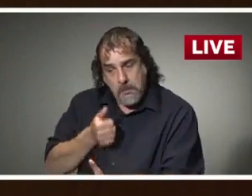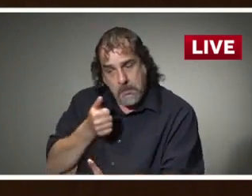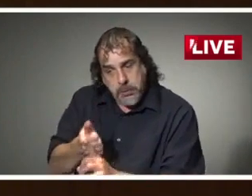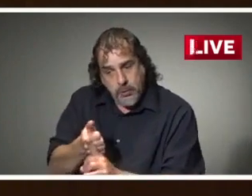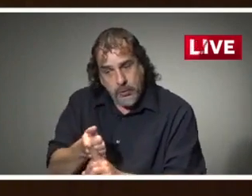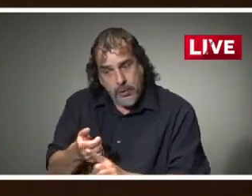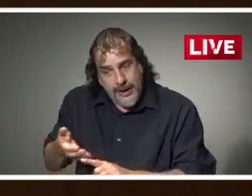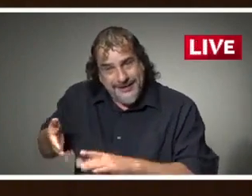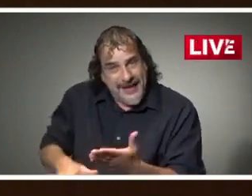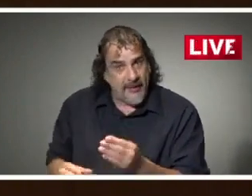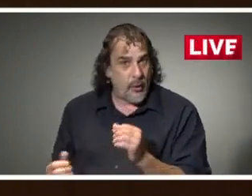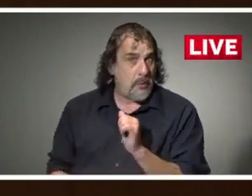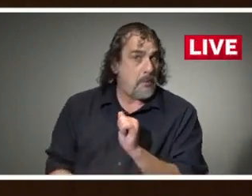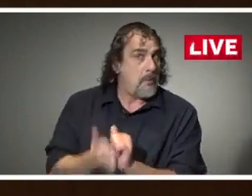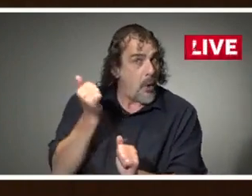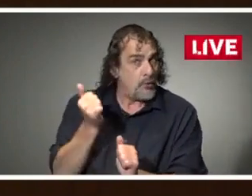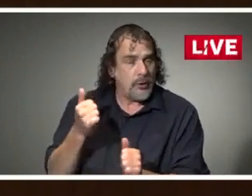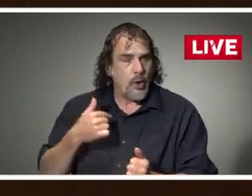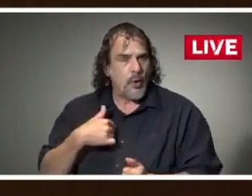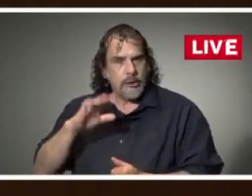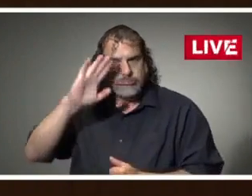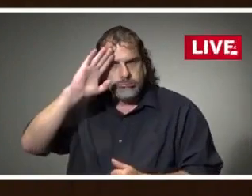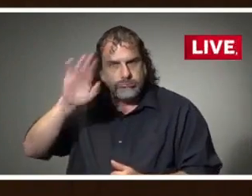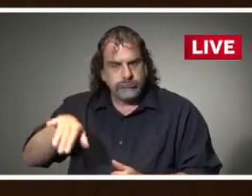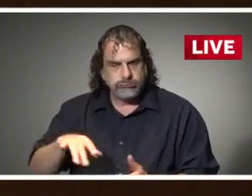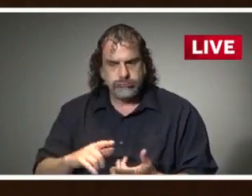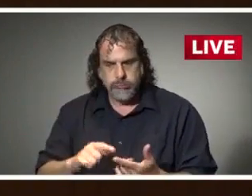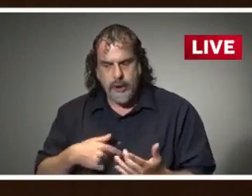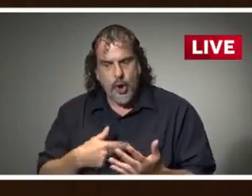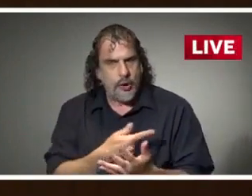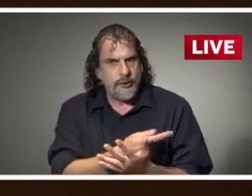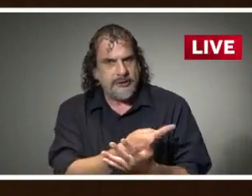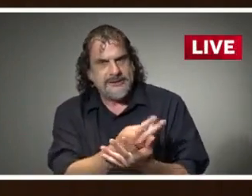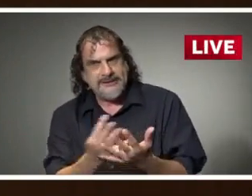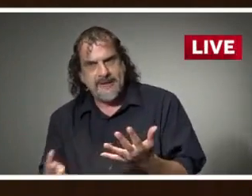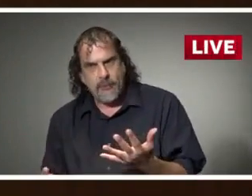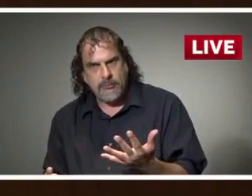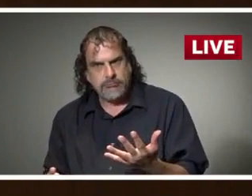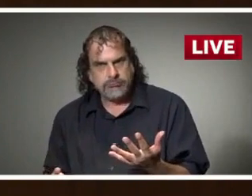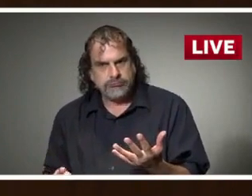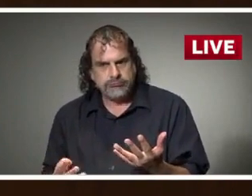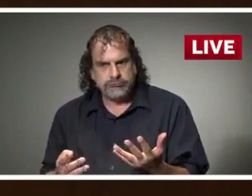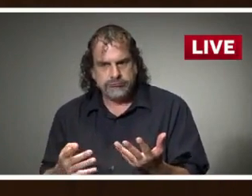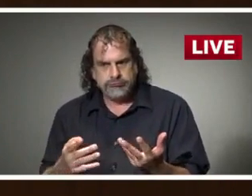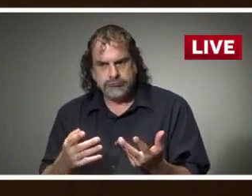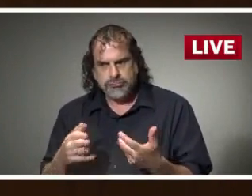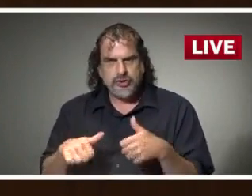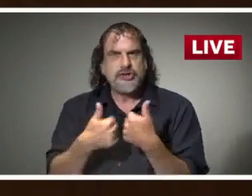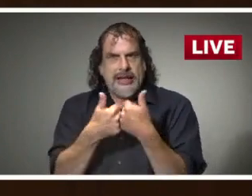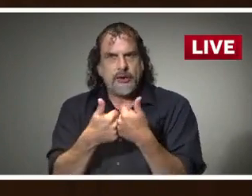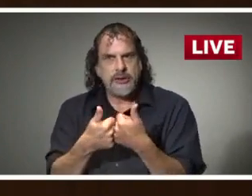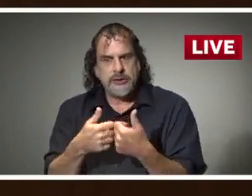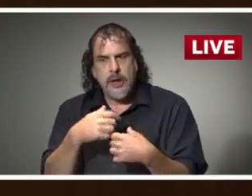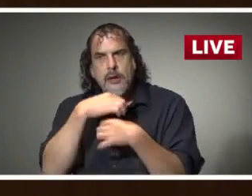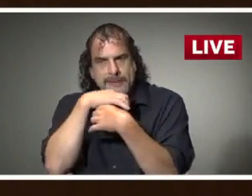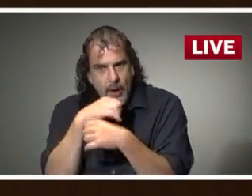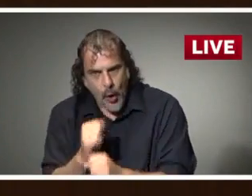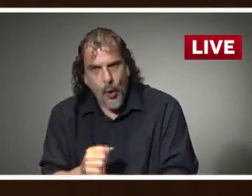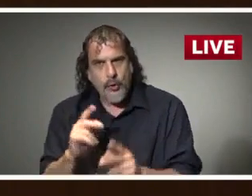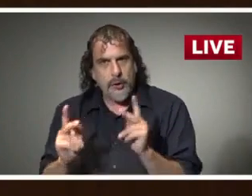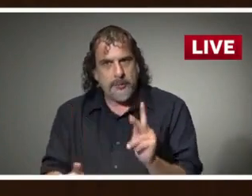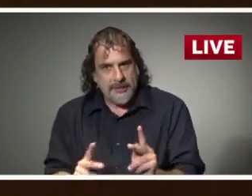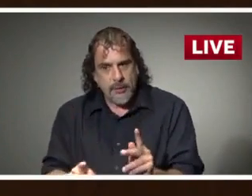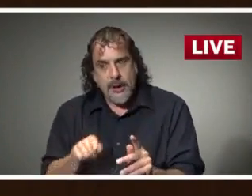of mortality. We know that there are several things at play. Primarily, it's going to be older individuals and the vast